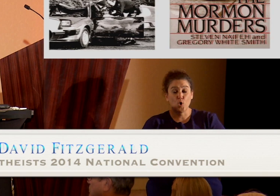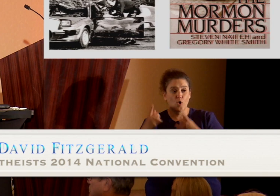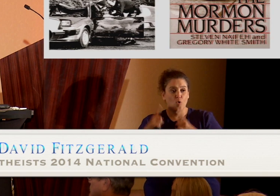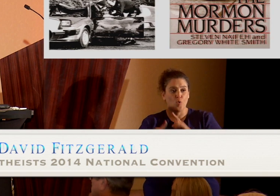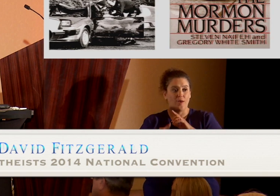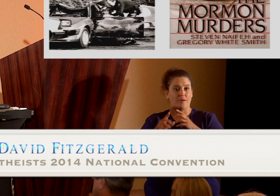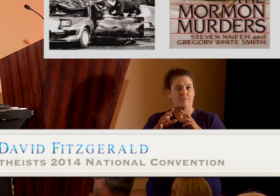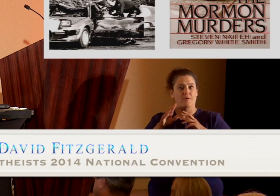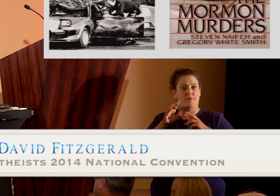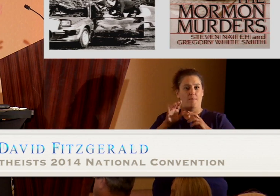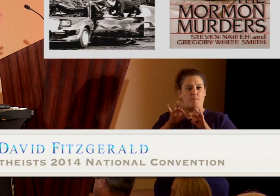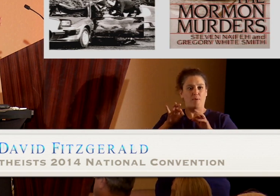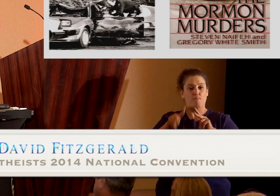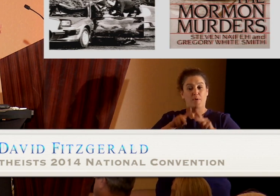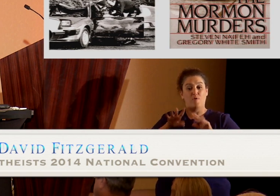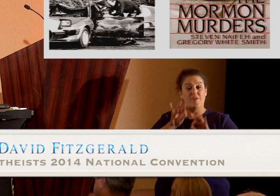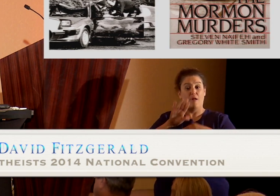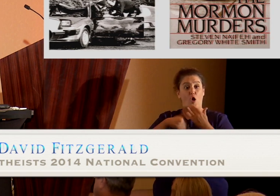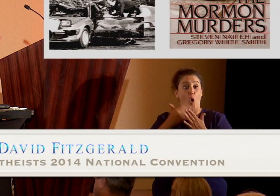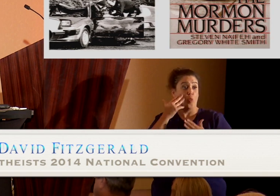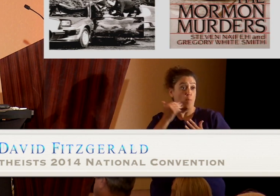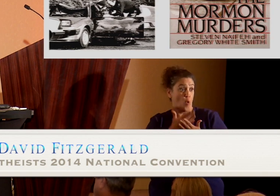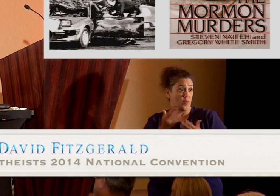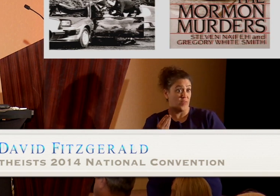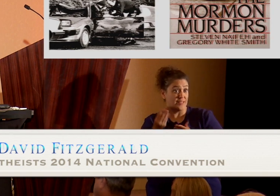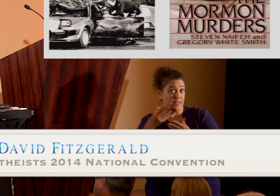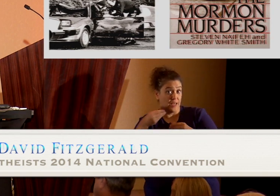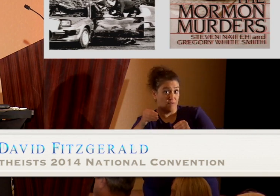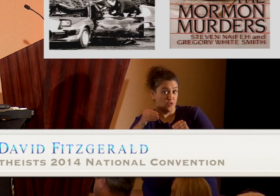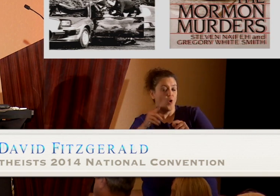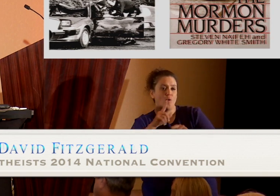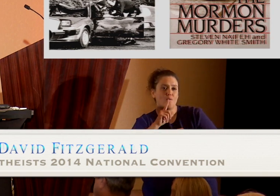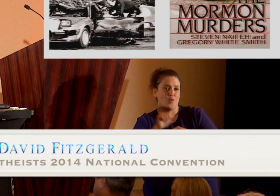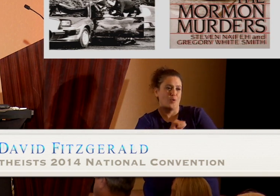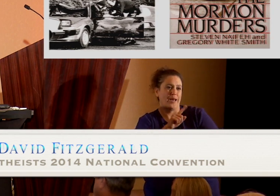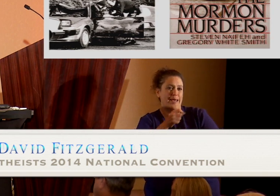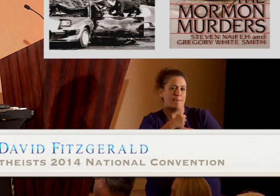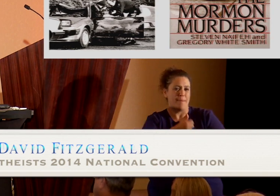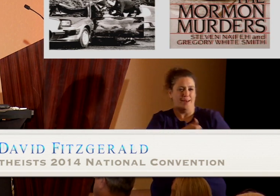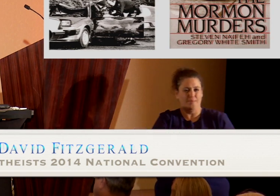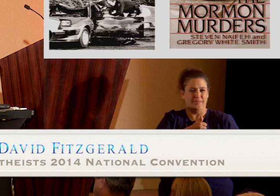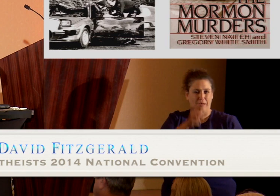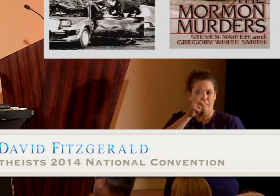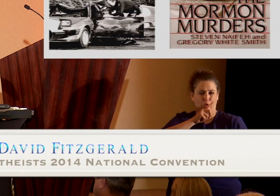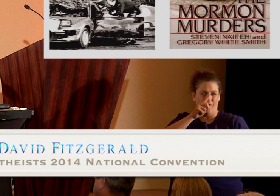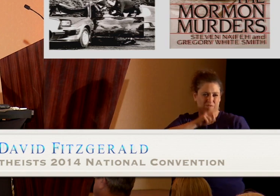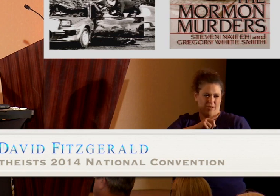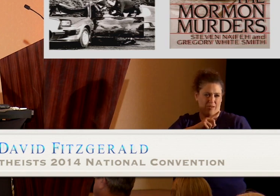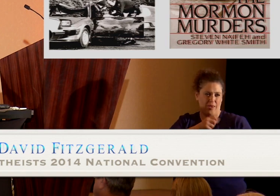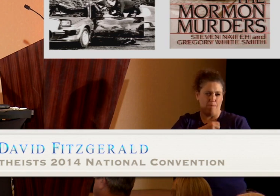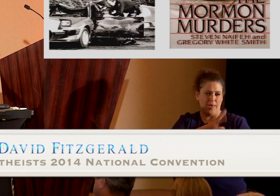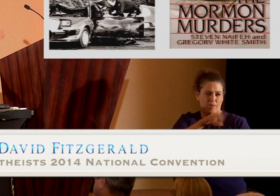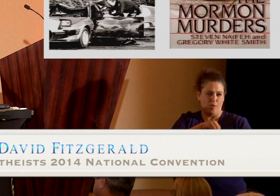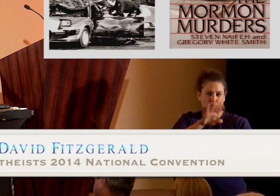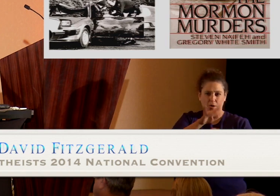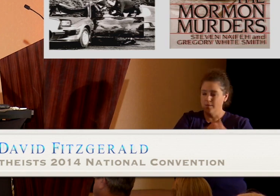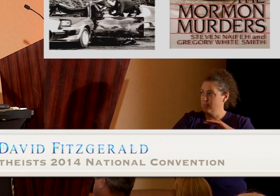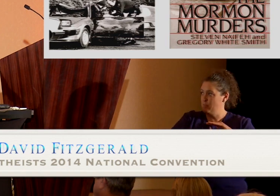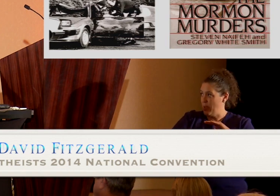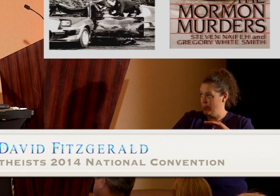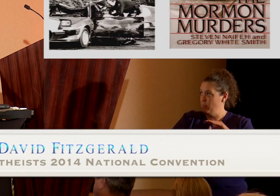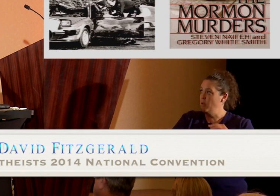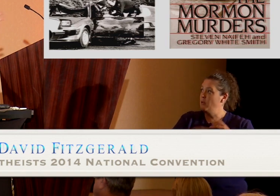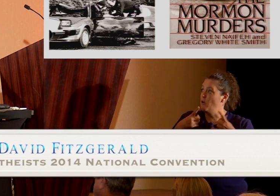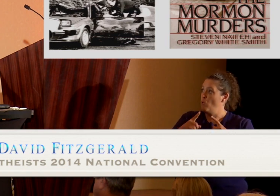forgeries, and these were, all the Mormon things he gave were complete forgeries that he cooked up in his basement. Uh, once that plot of his